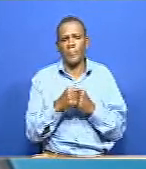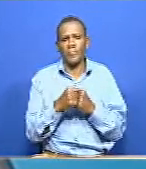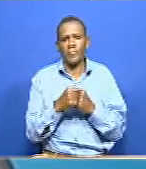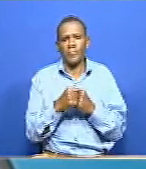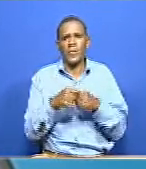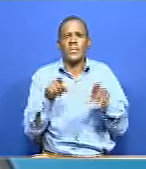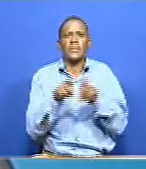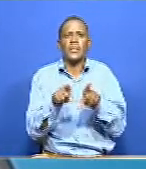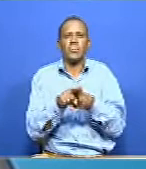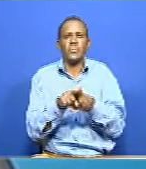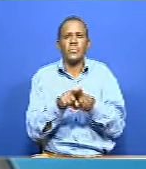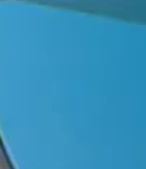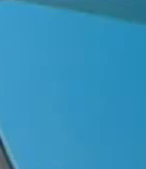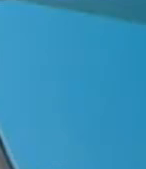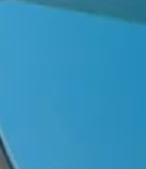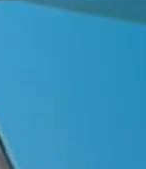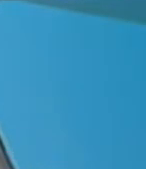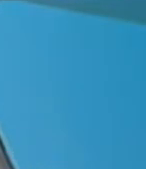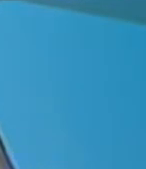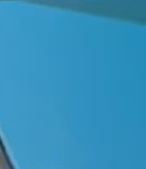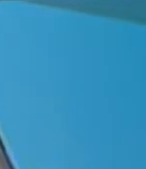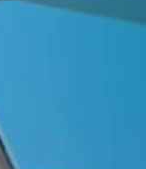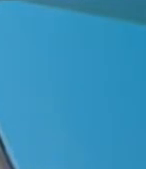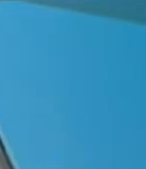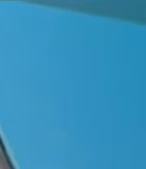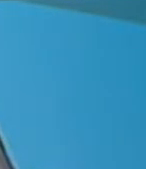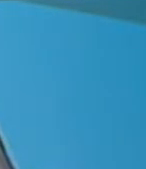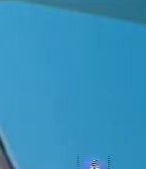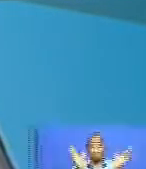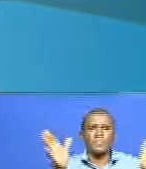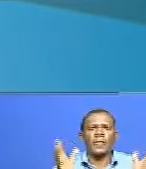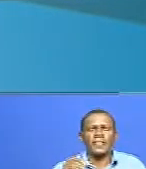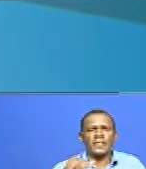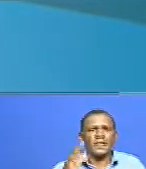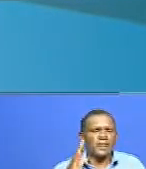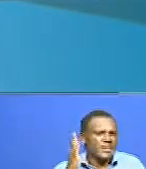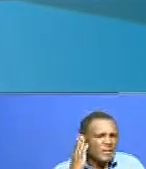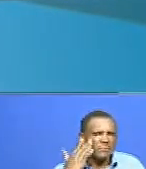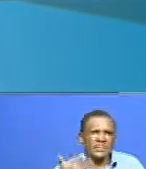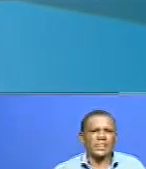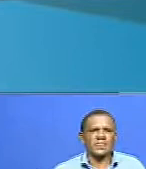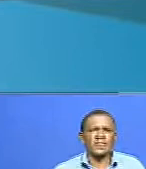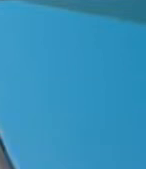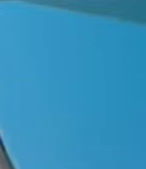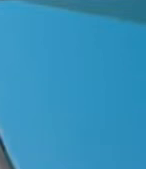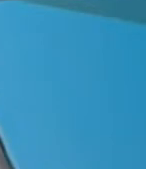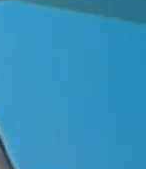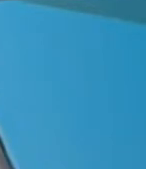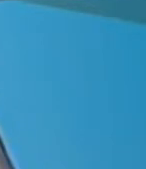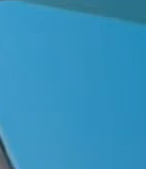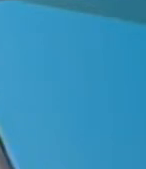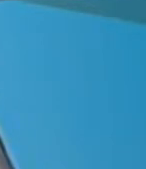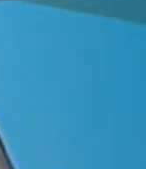key in amplifying deaf issues on online platforms. So we are talking about app development.